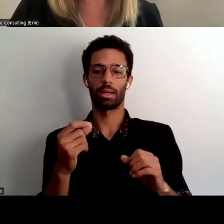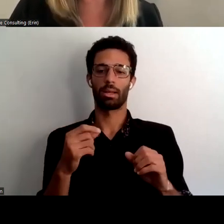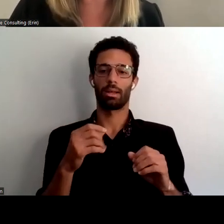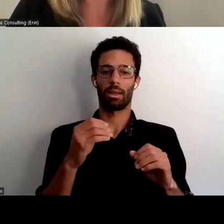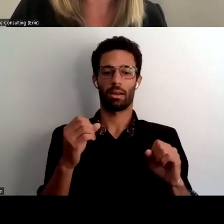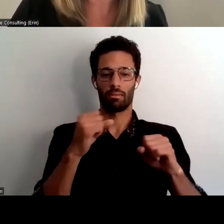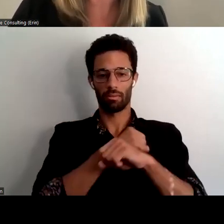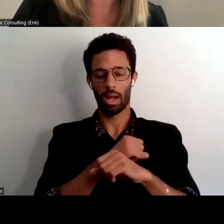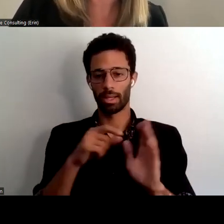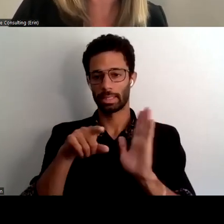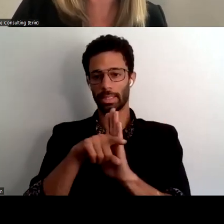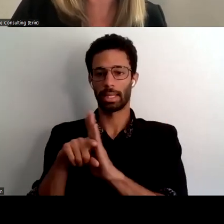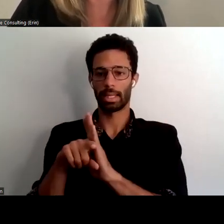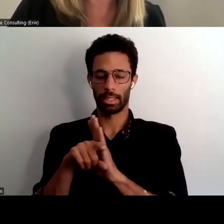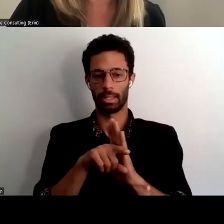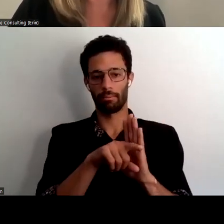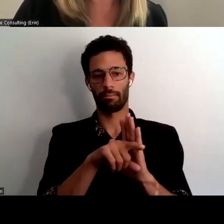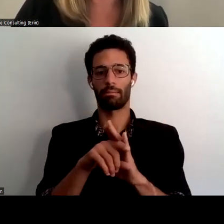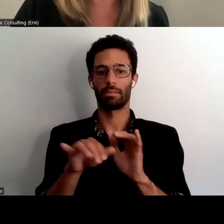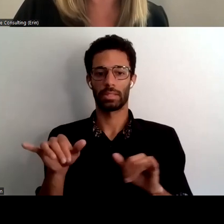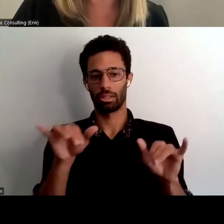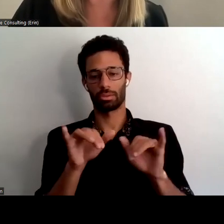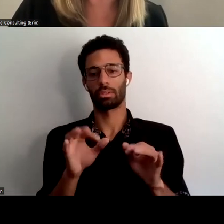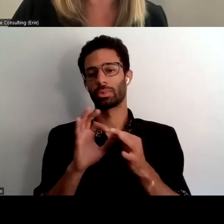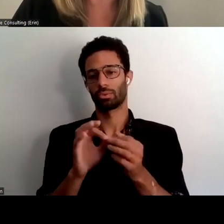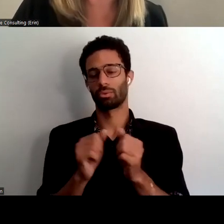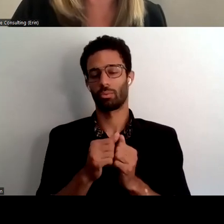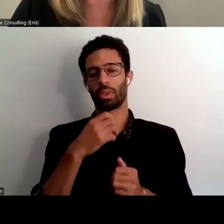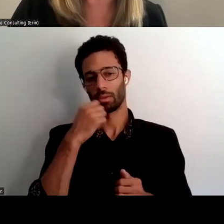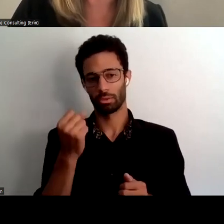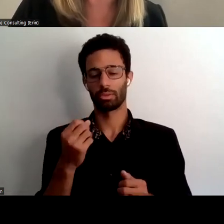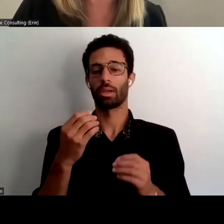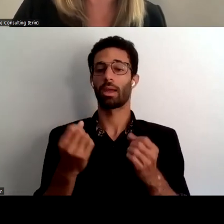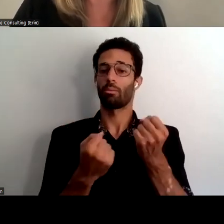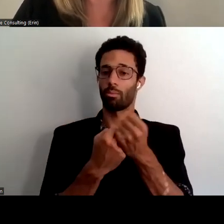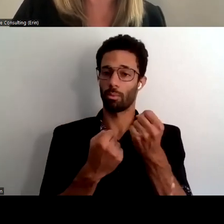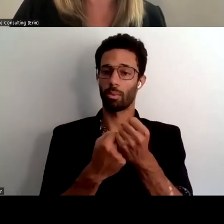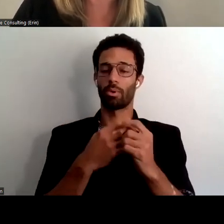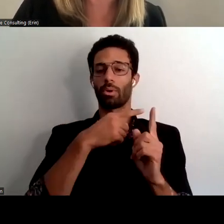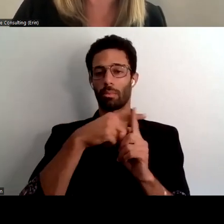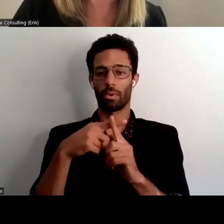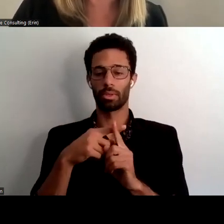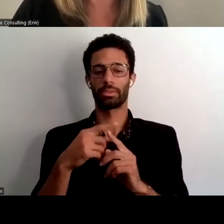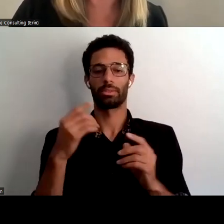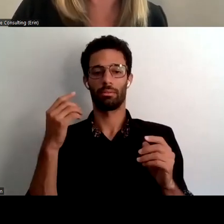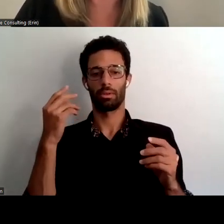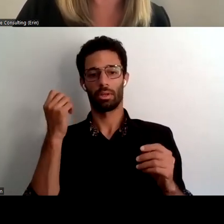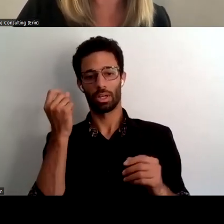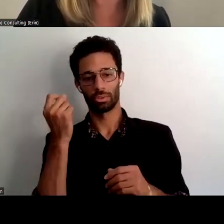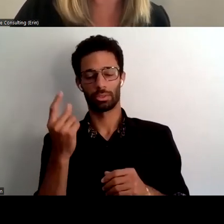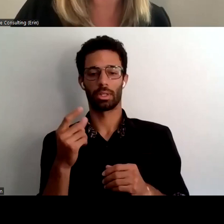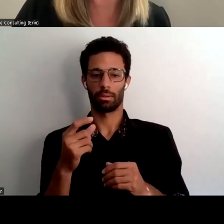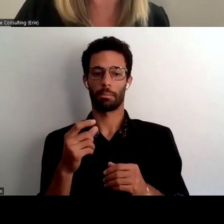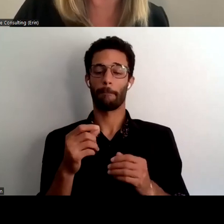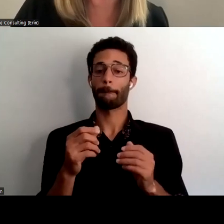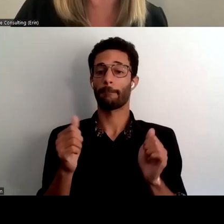negative stereotypes that are associated with aging while also promoting age-friendly practices policies and understanding um again with their